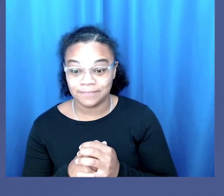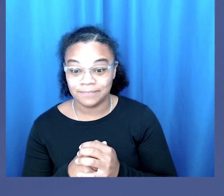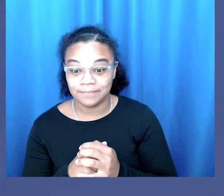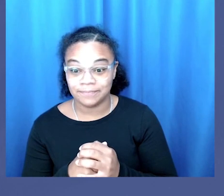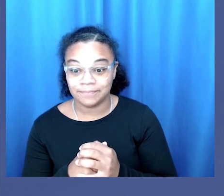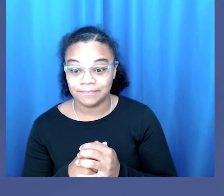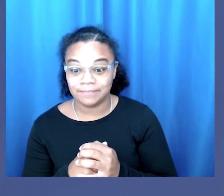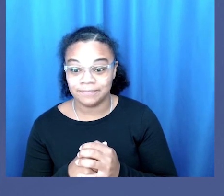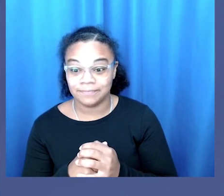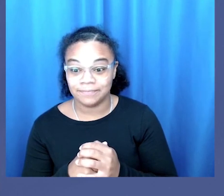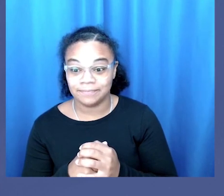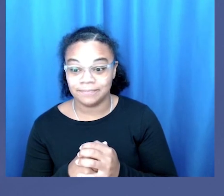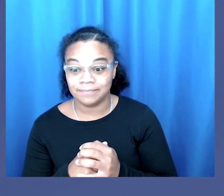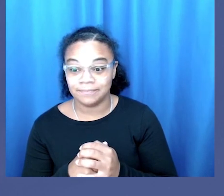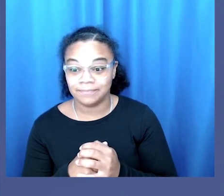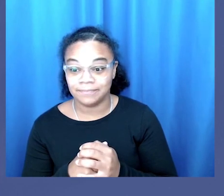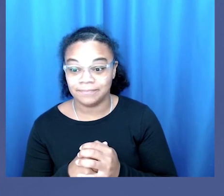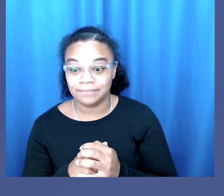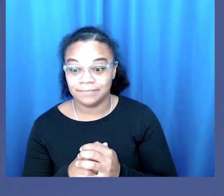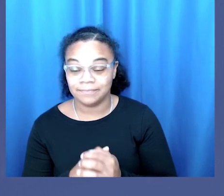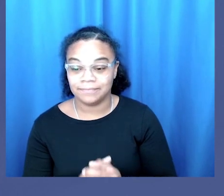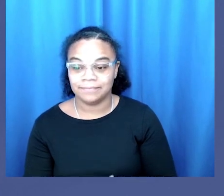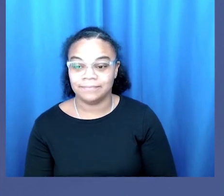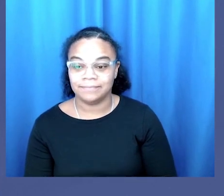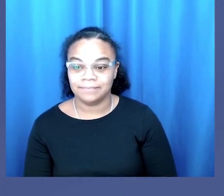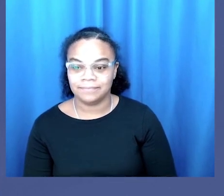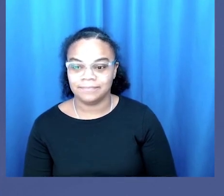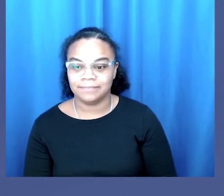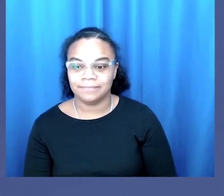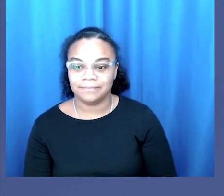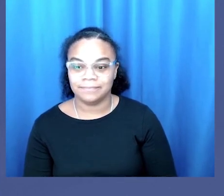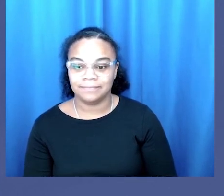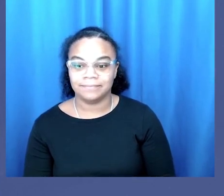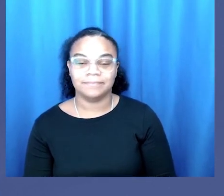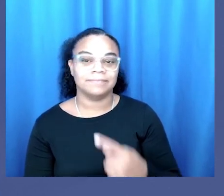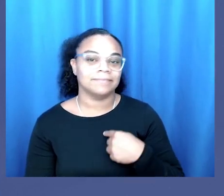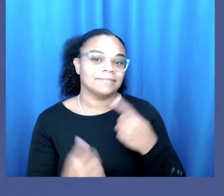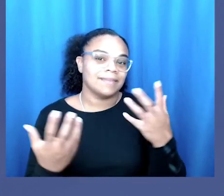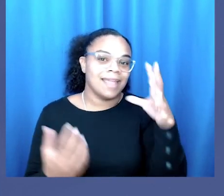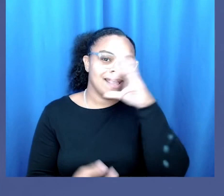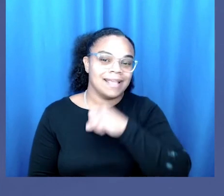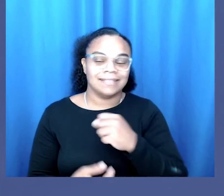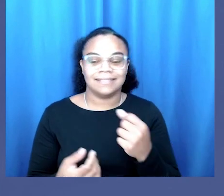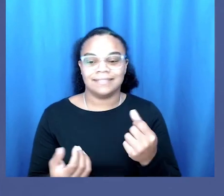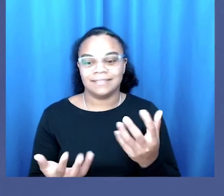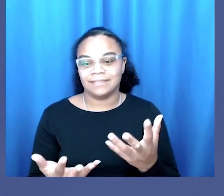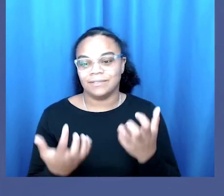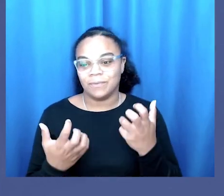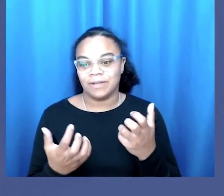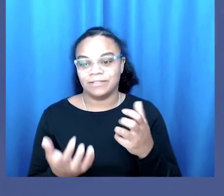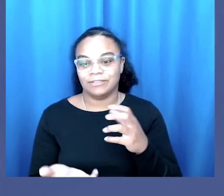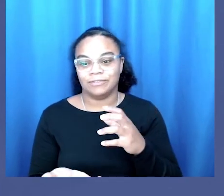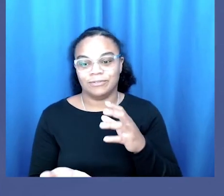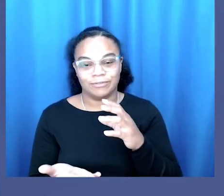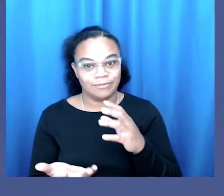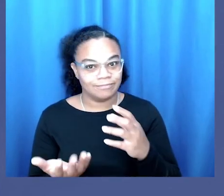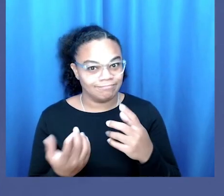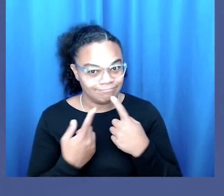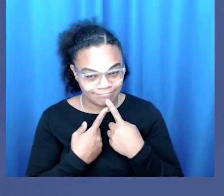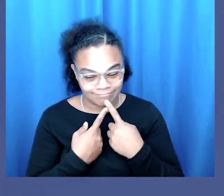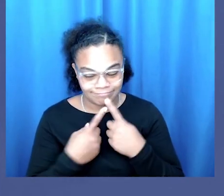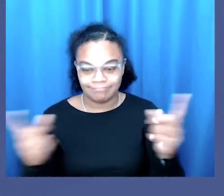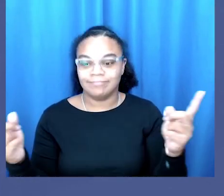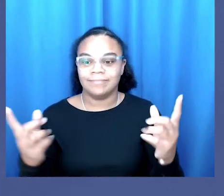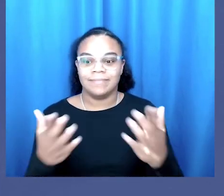um I guess I just wanted to on the record